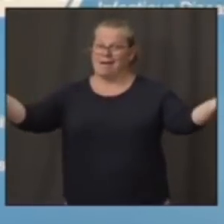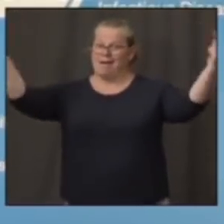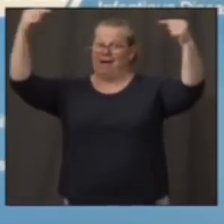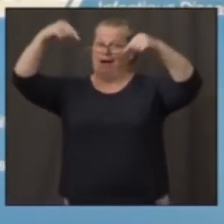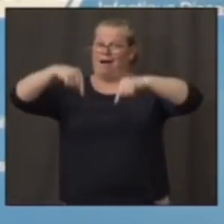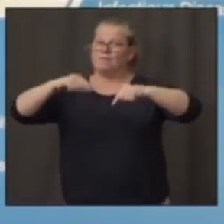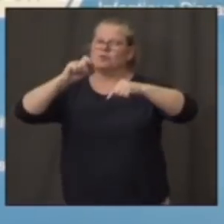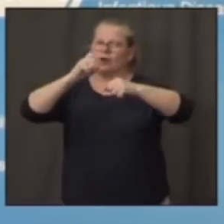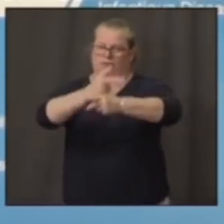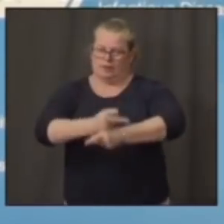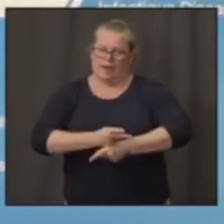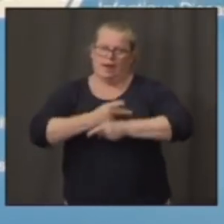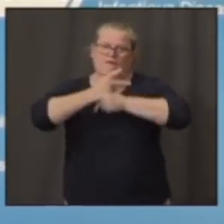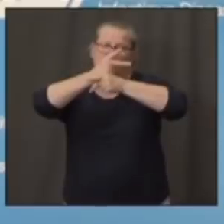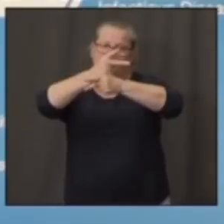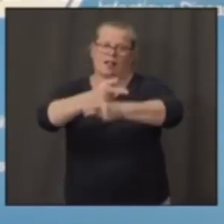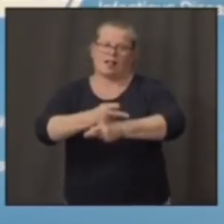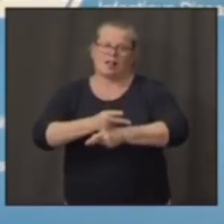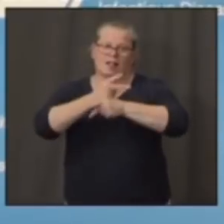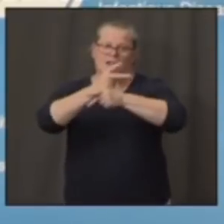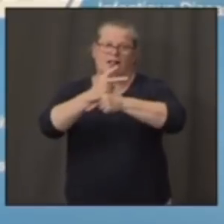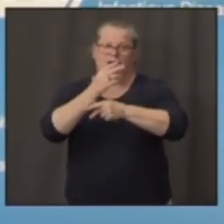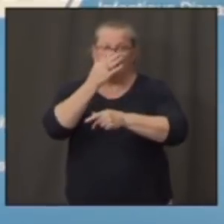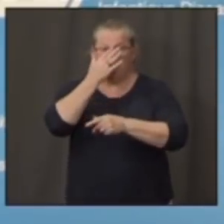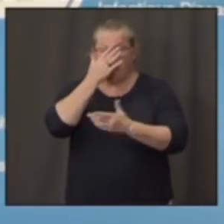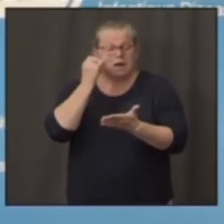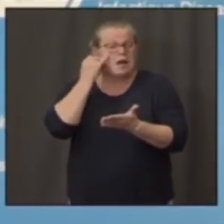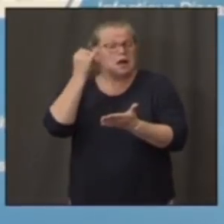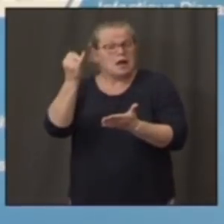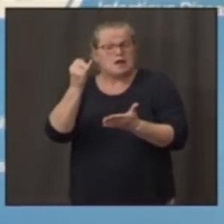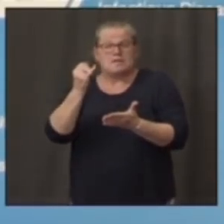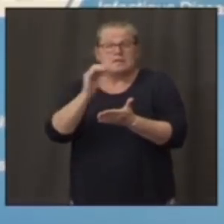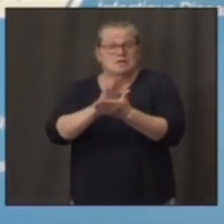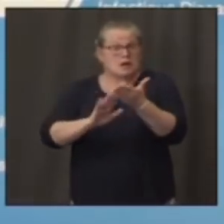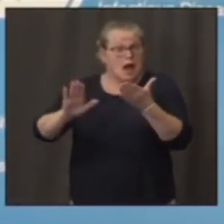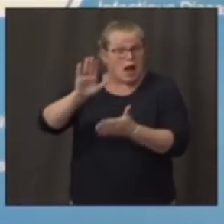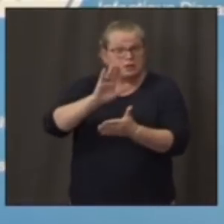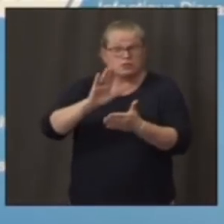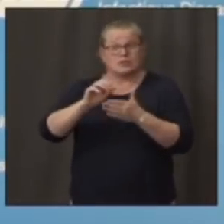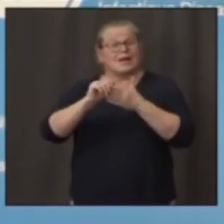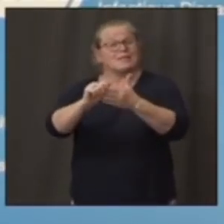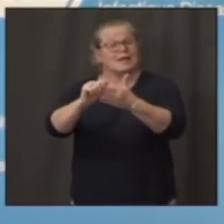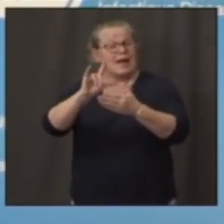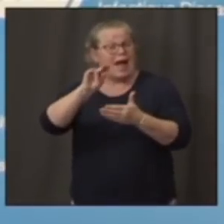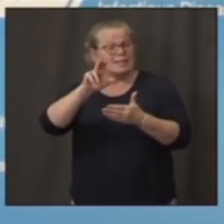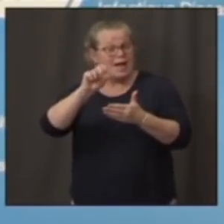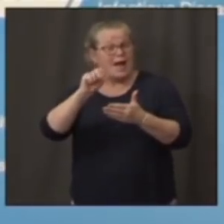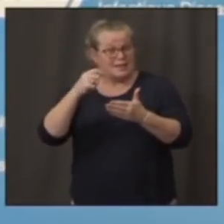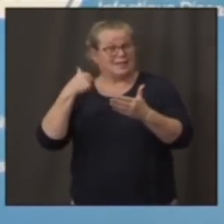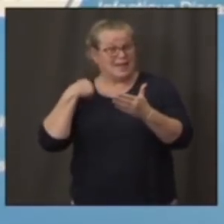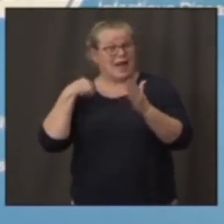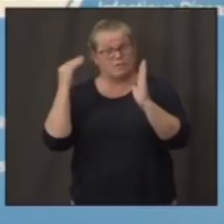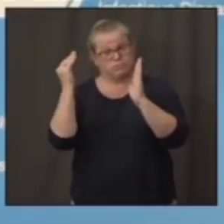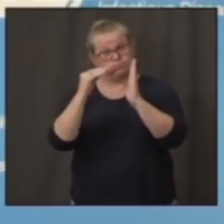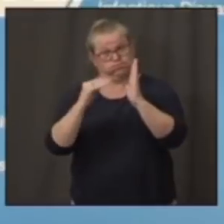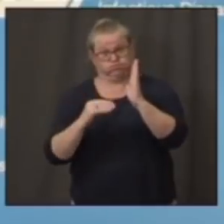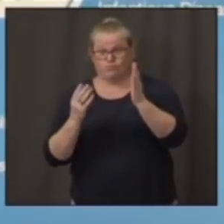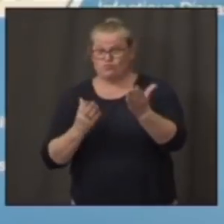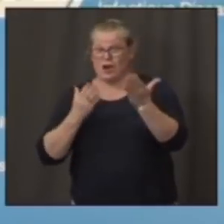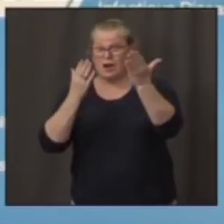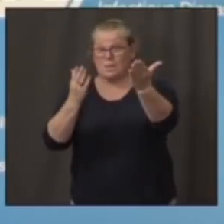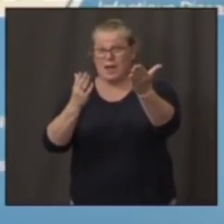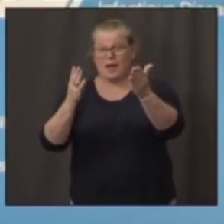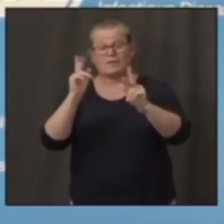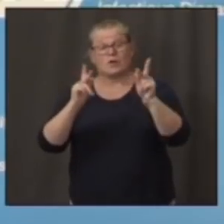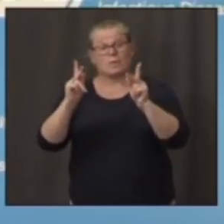they maintain the guidelines that are put together for people coming back, they should be